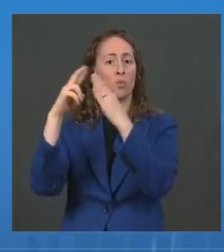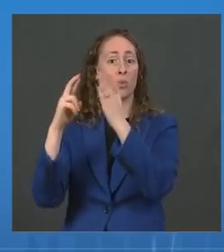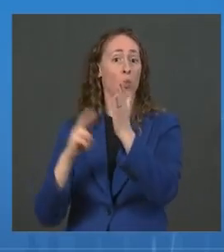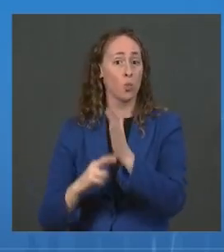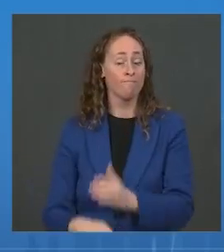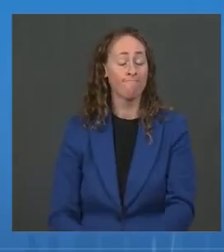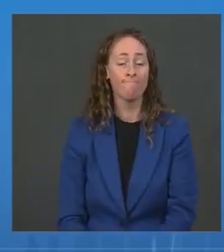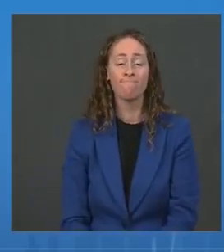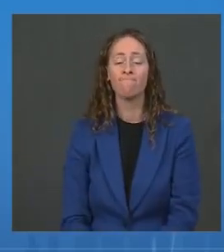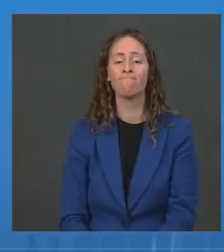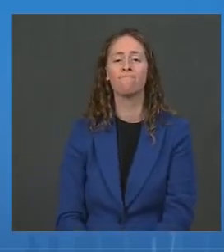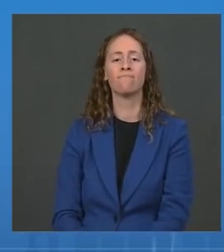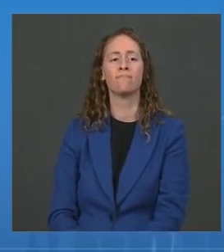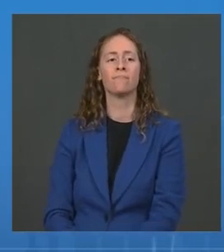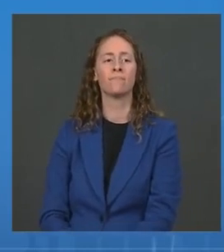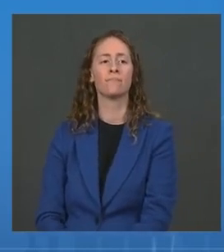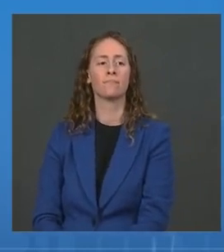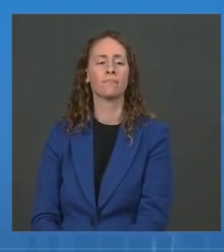NBC News.